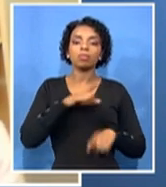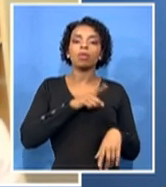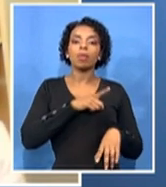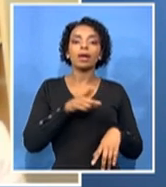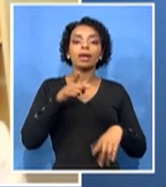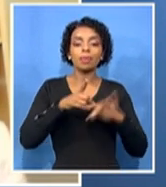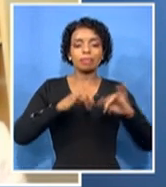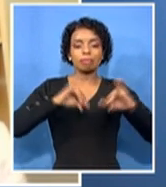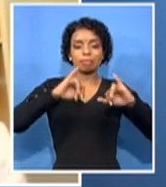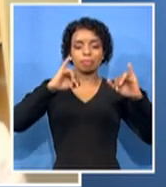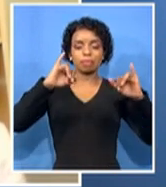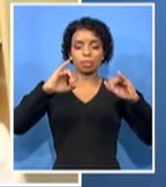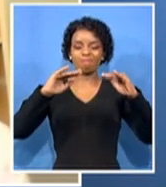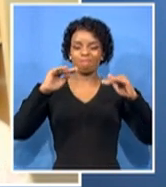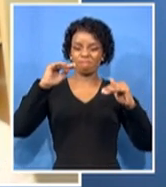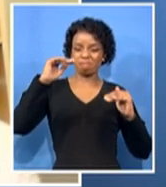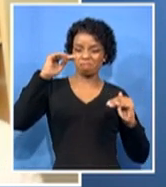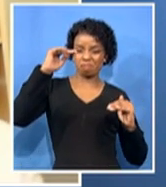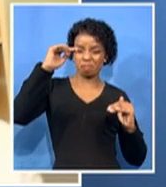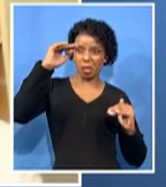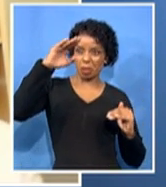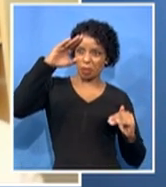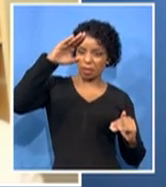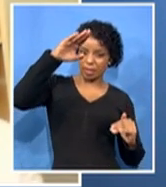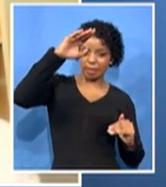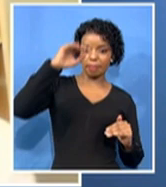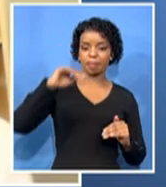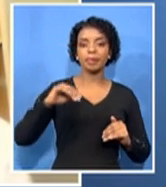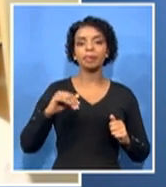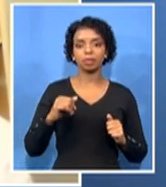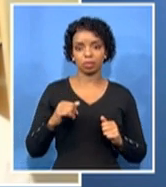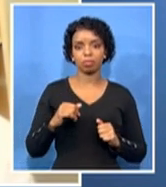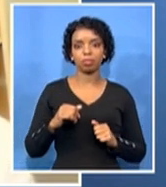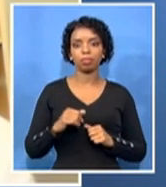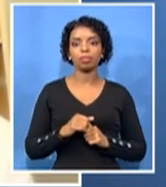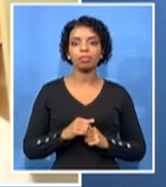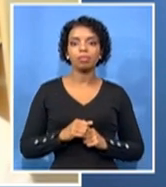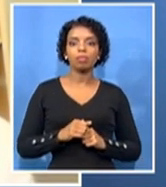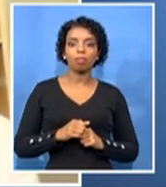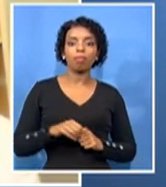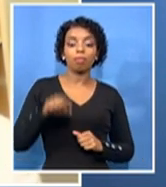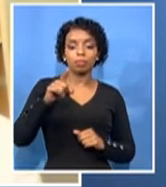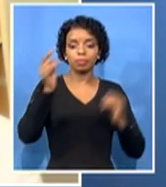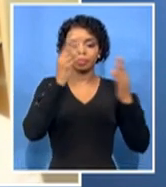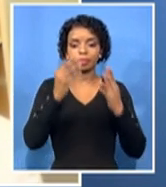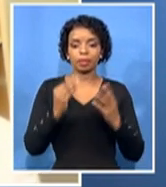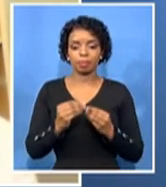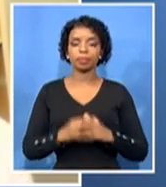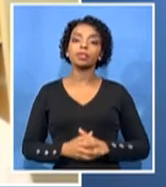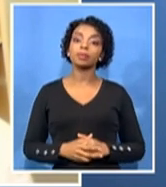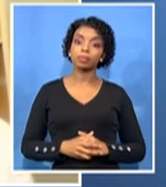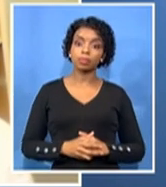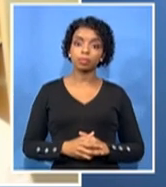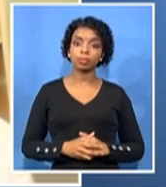of the rates that was going up. And then after the